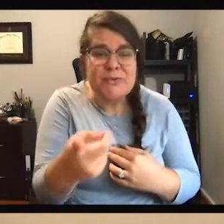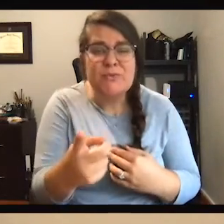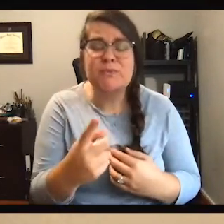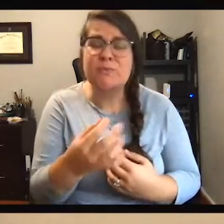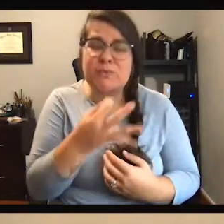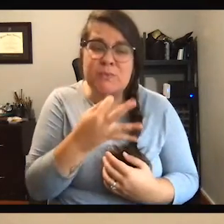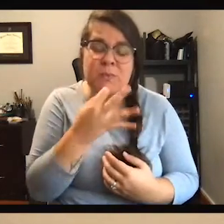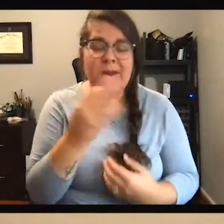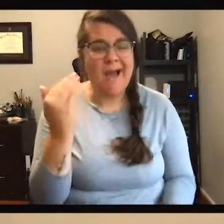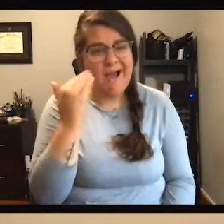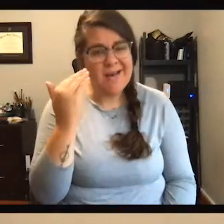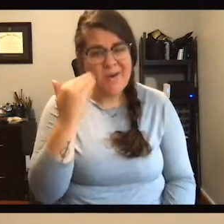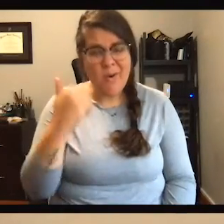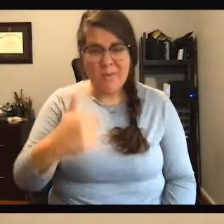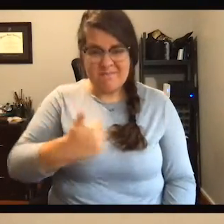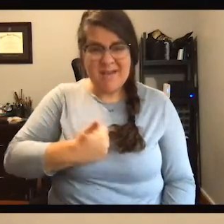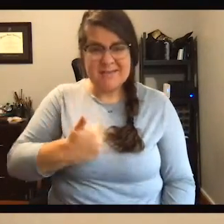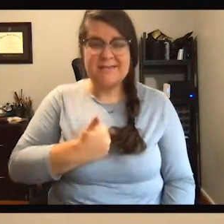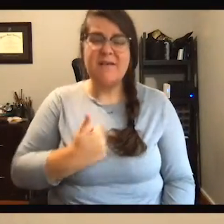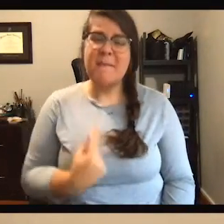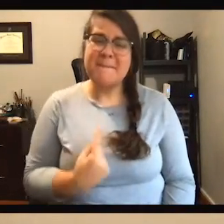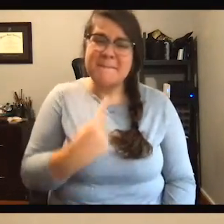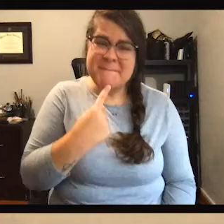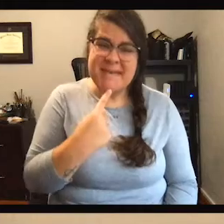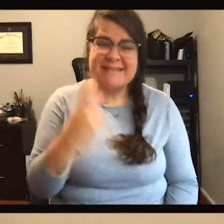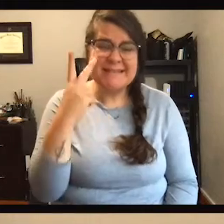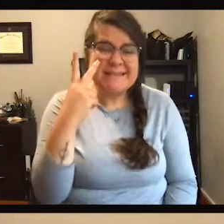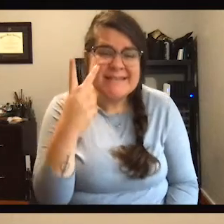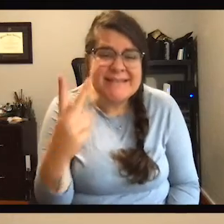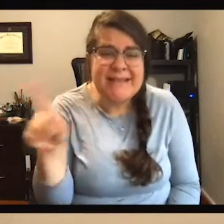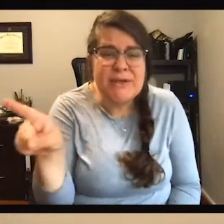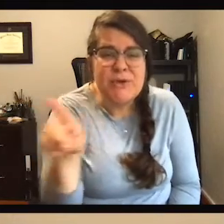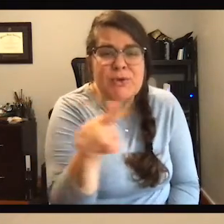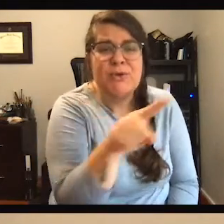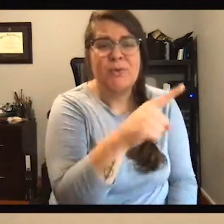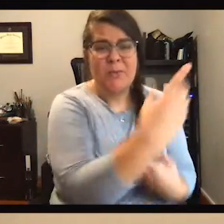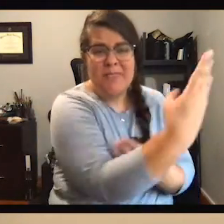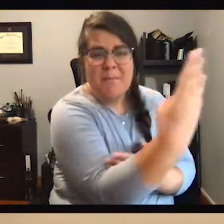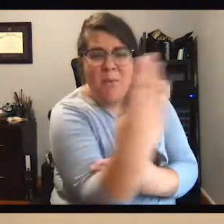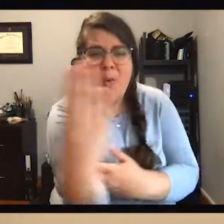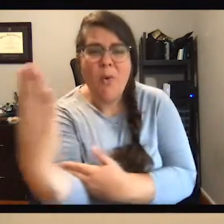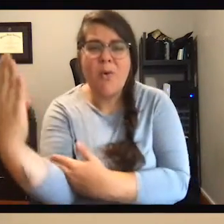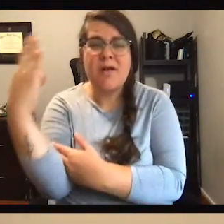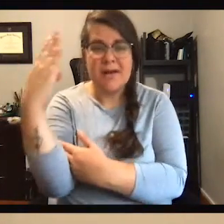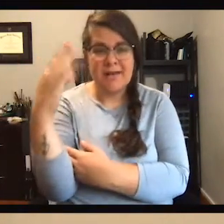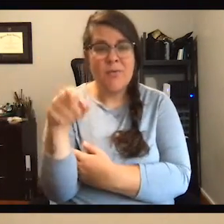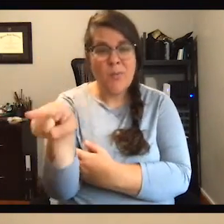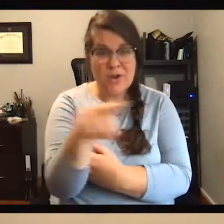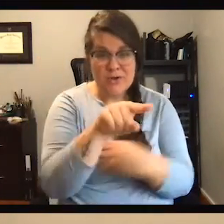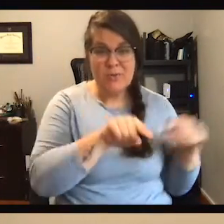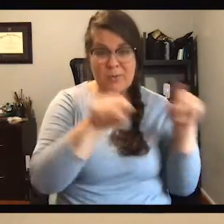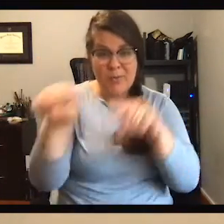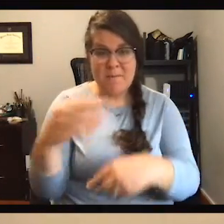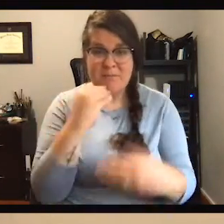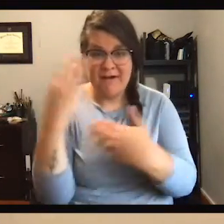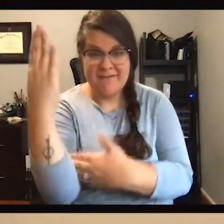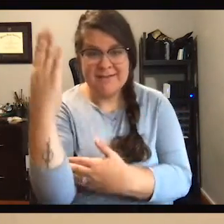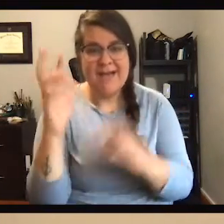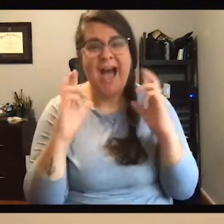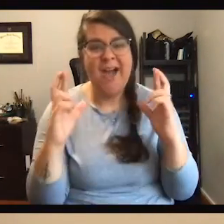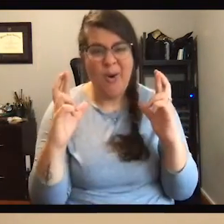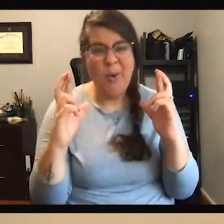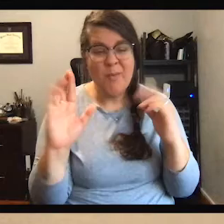know I already miss greeting each and every one of you in the morning on your way to breakfast. I hope you had a great summer,